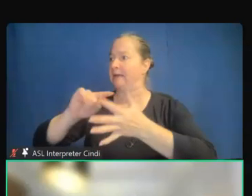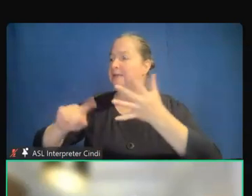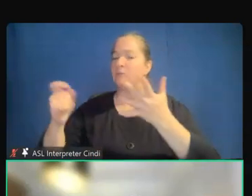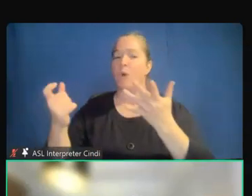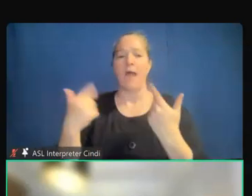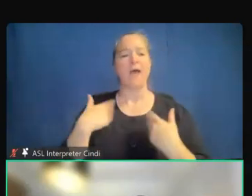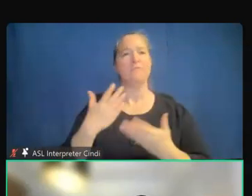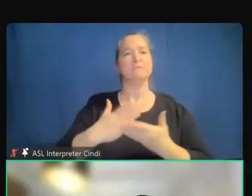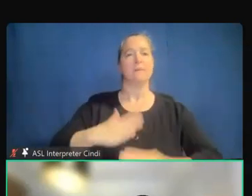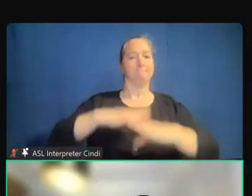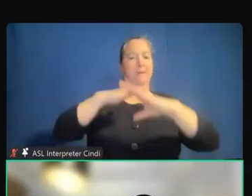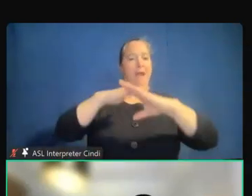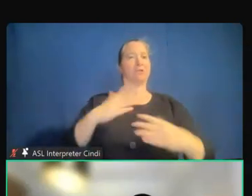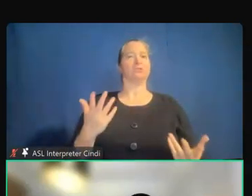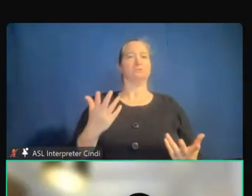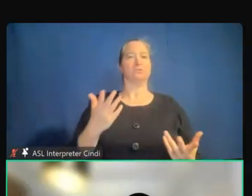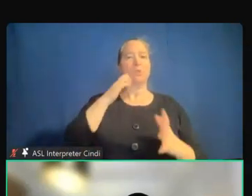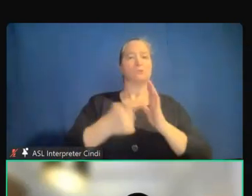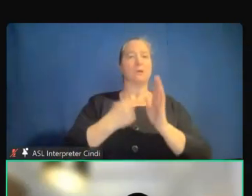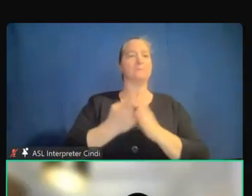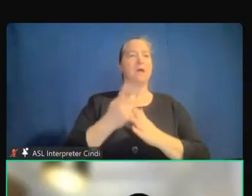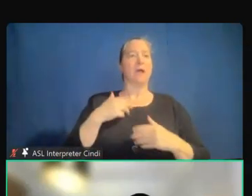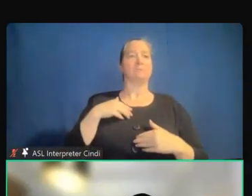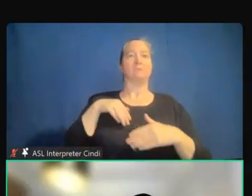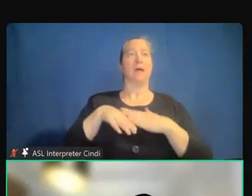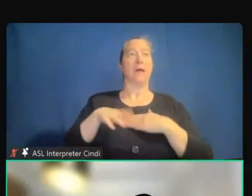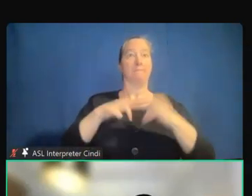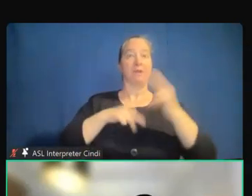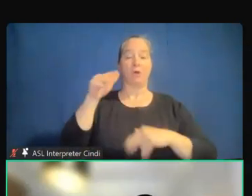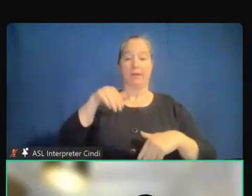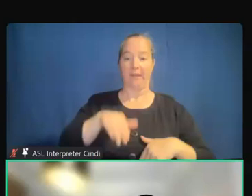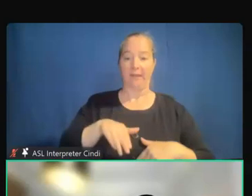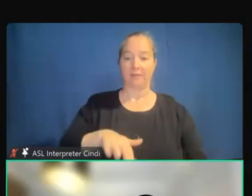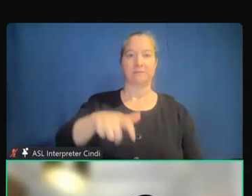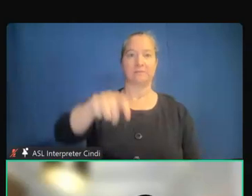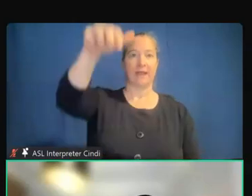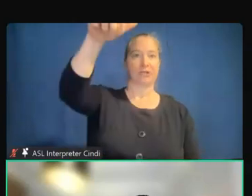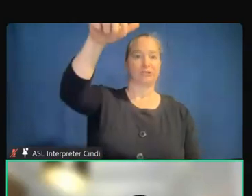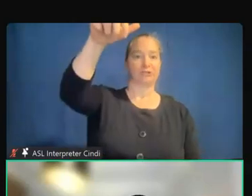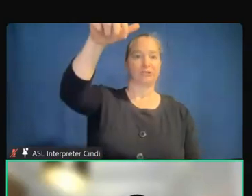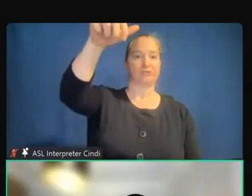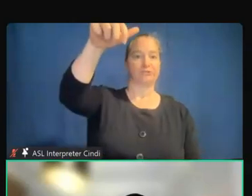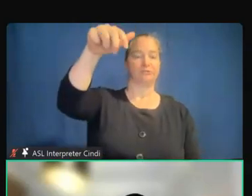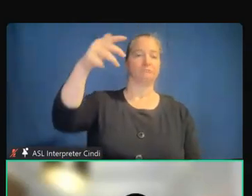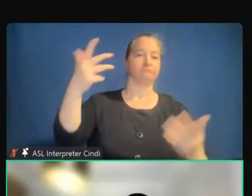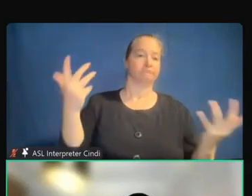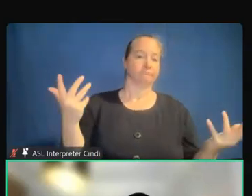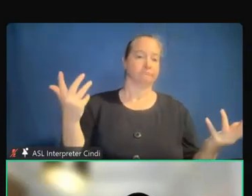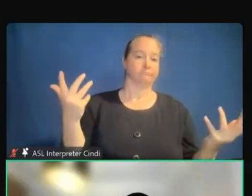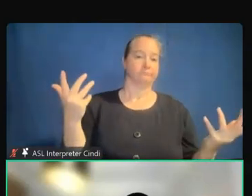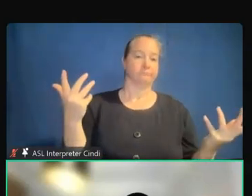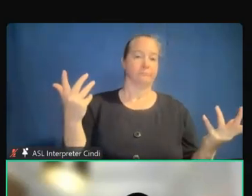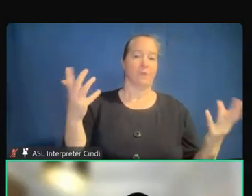physical barriers, actual access to the medical building, for instance, having accessible medical